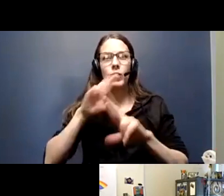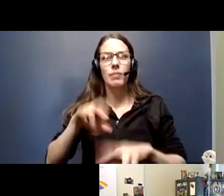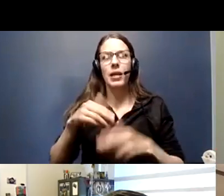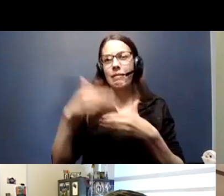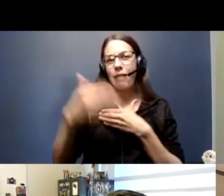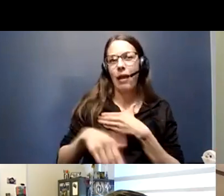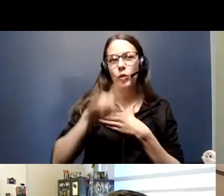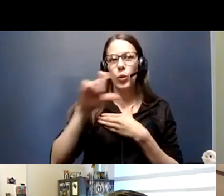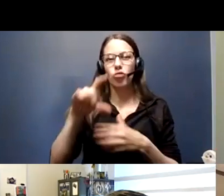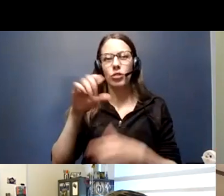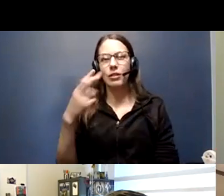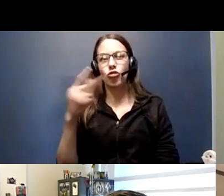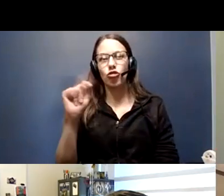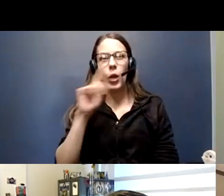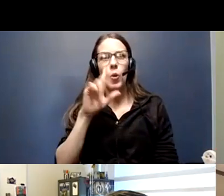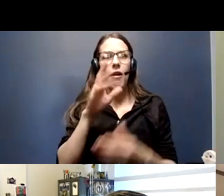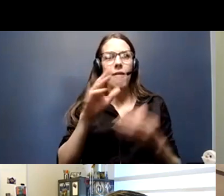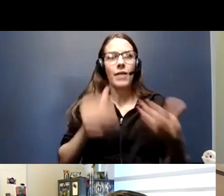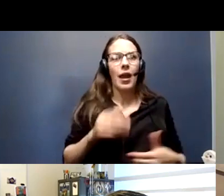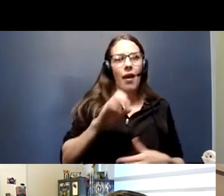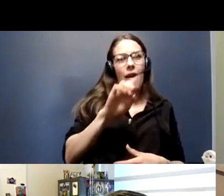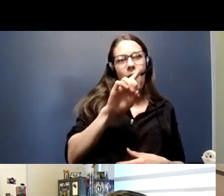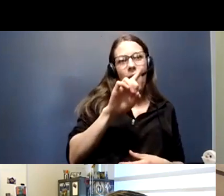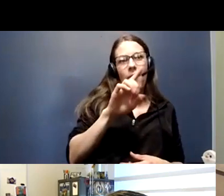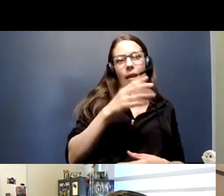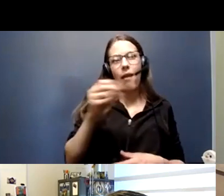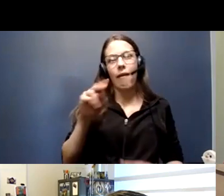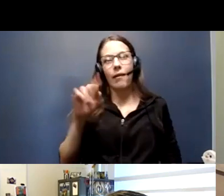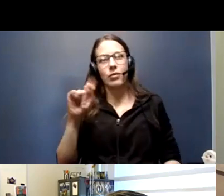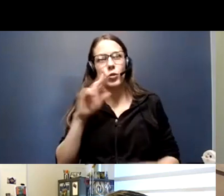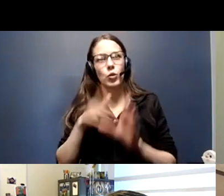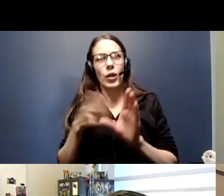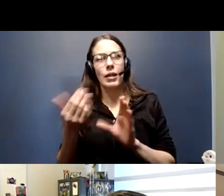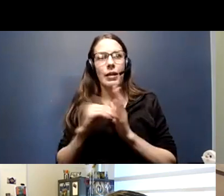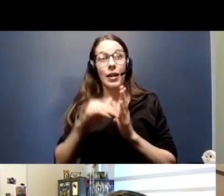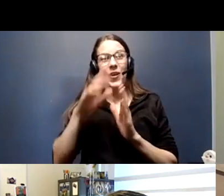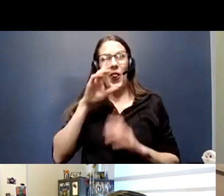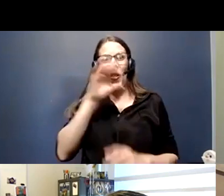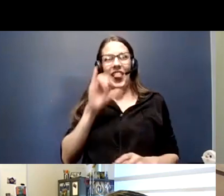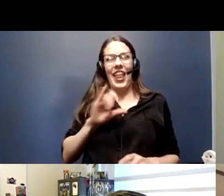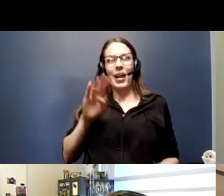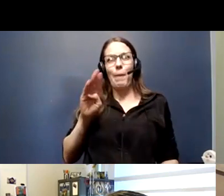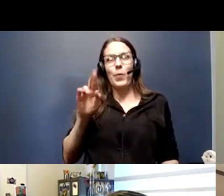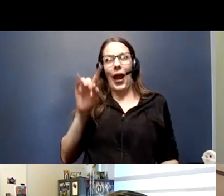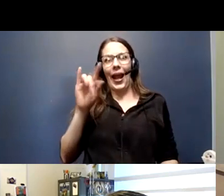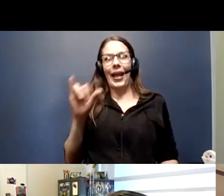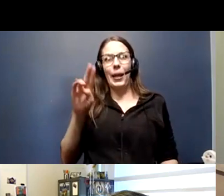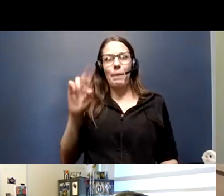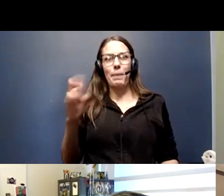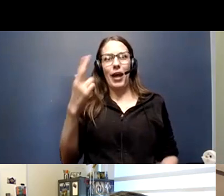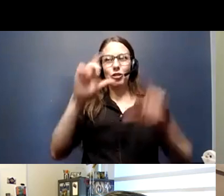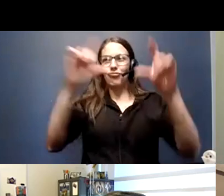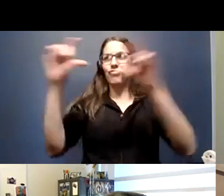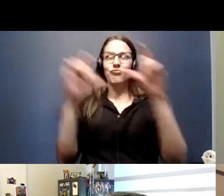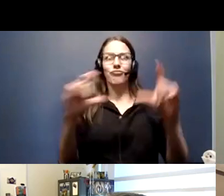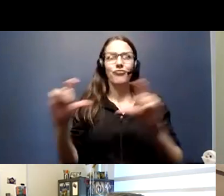questions in the chat. We'll invite Ed and Nita to join us again. We're starting to get almost a Brady Bunch size here now, so thank you for all being on. Our